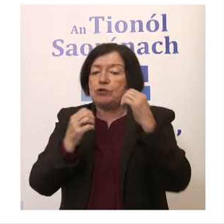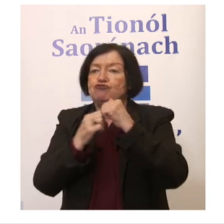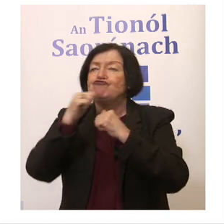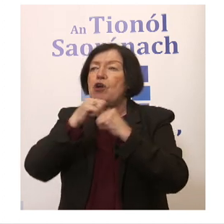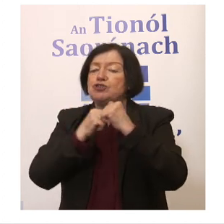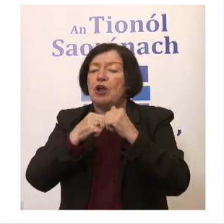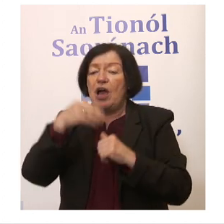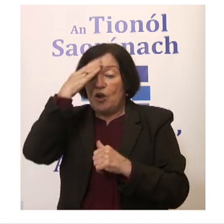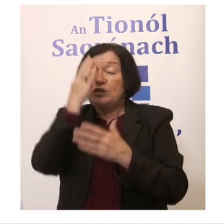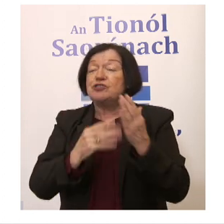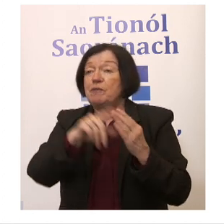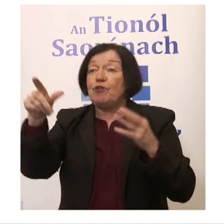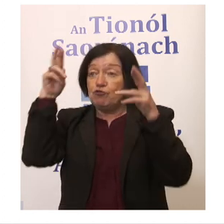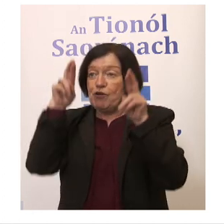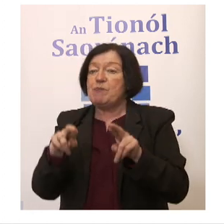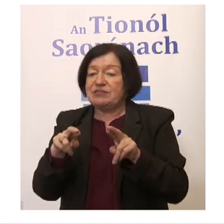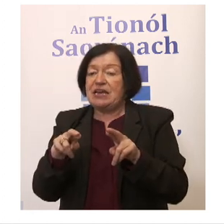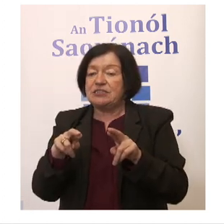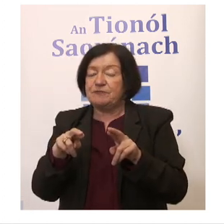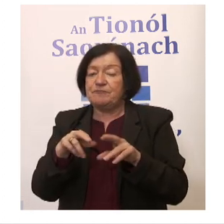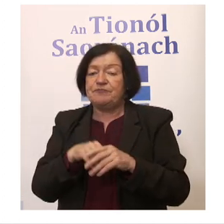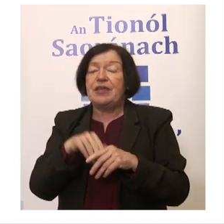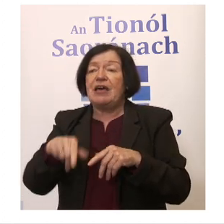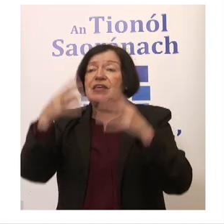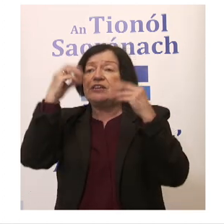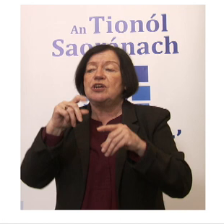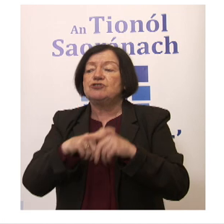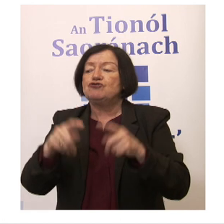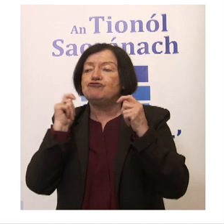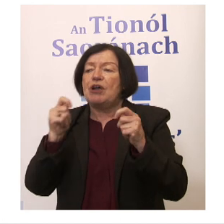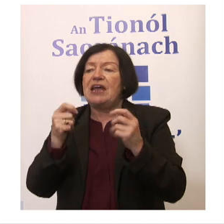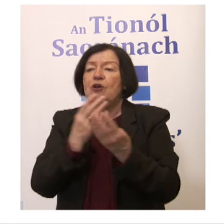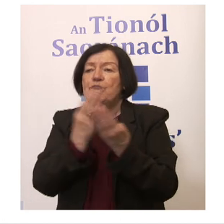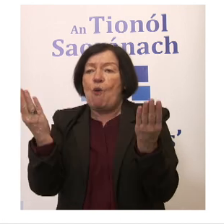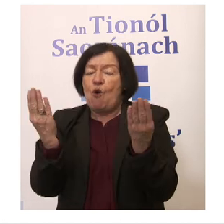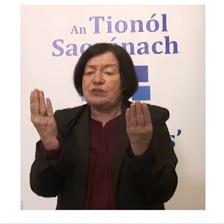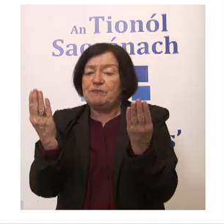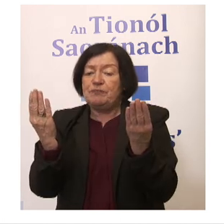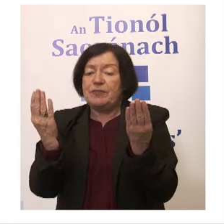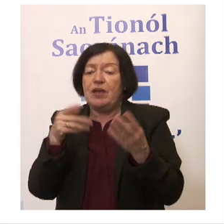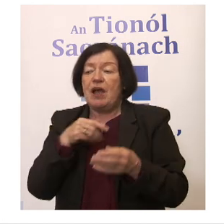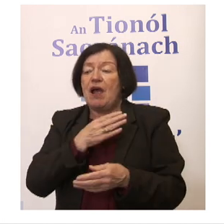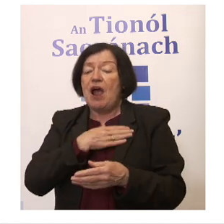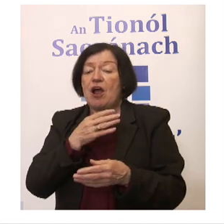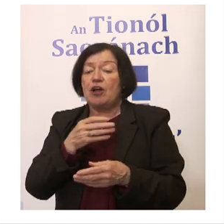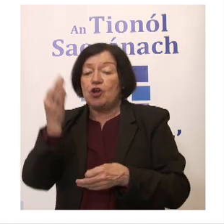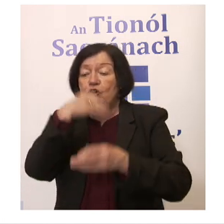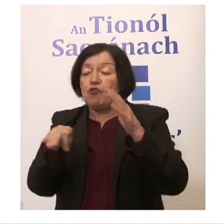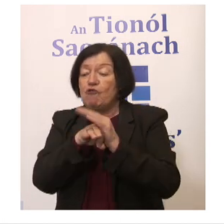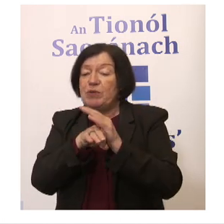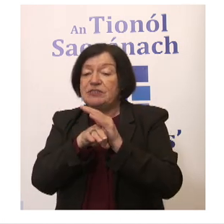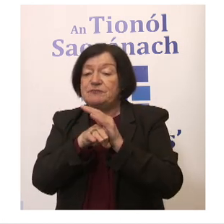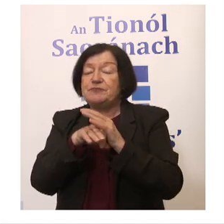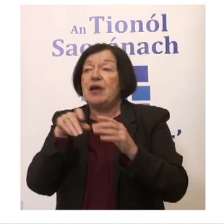And I know some of you here will be represented on that. And the educational and training board, our government, our locally